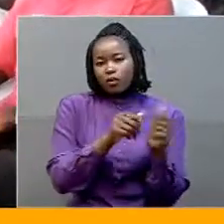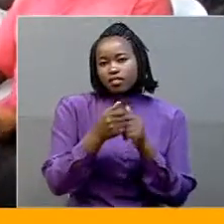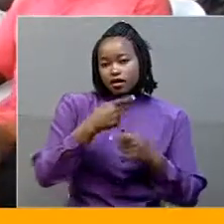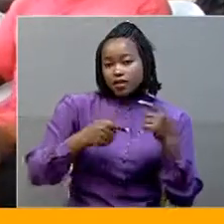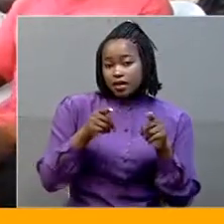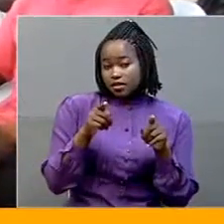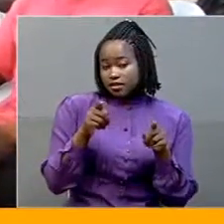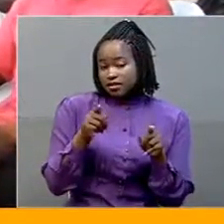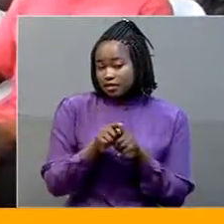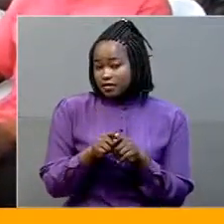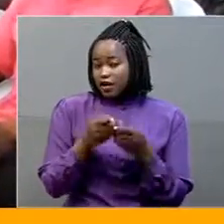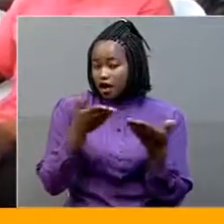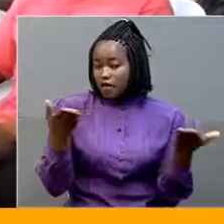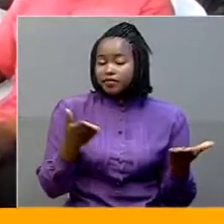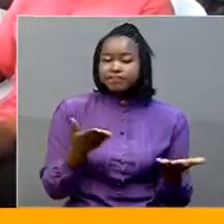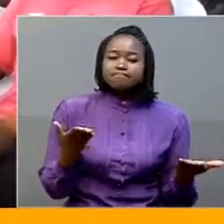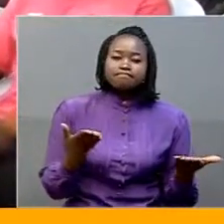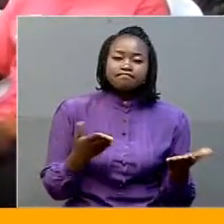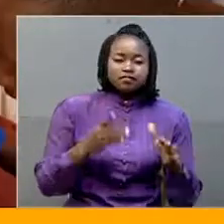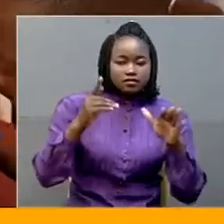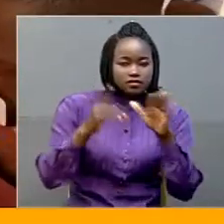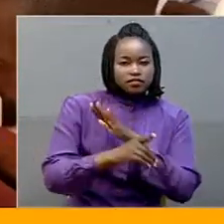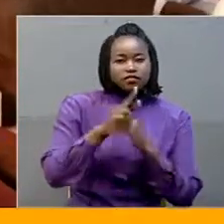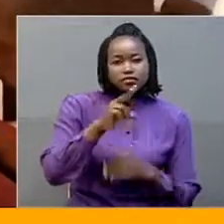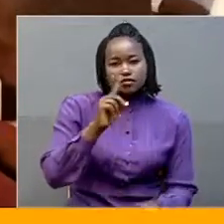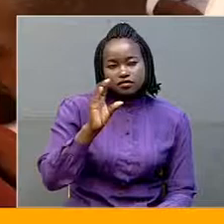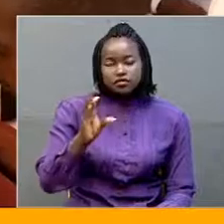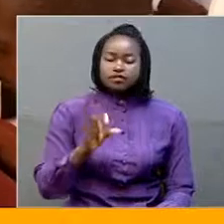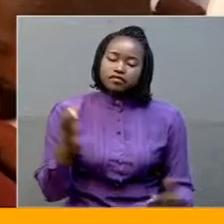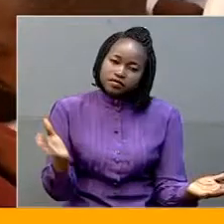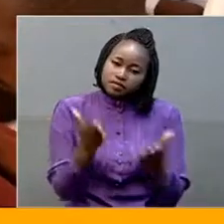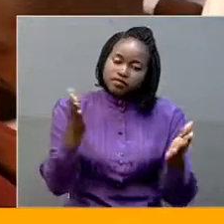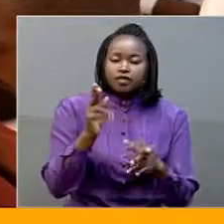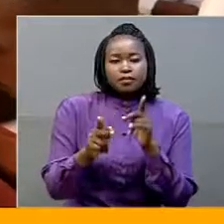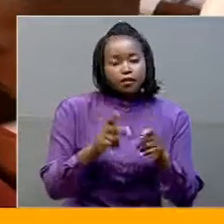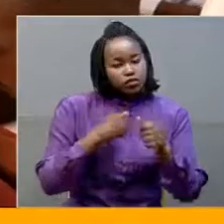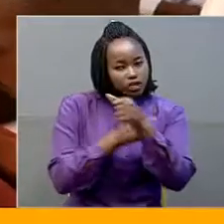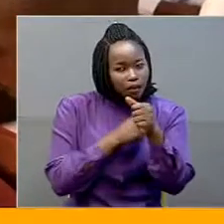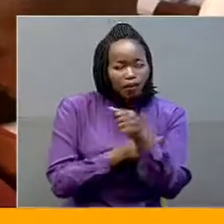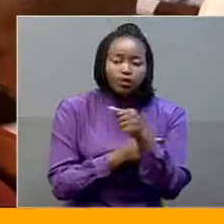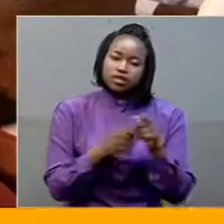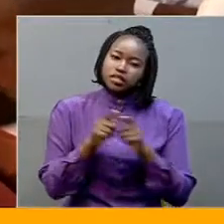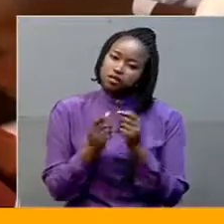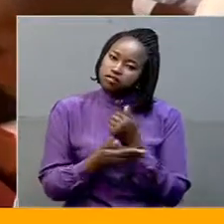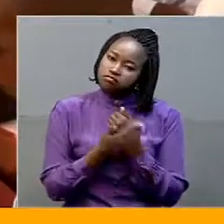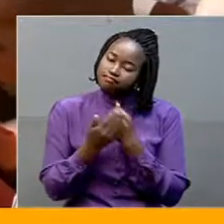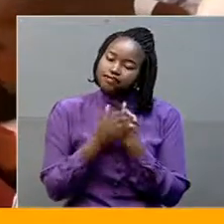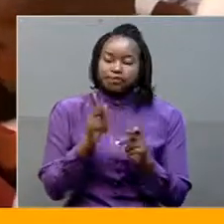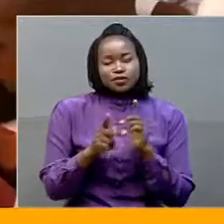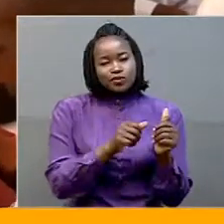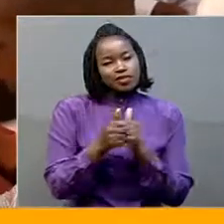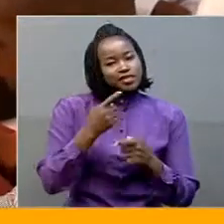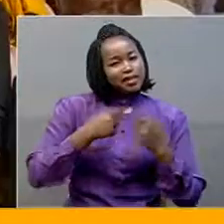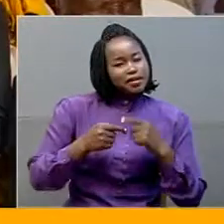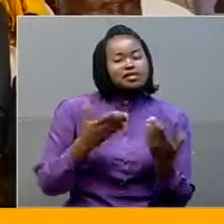Resident District Commissioner Kasese Aminadabu Muhindo encouraged the public to be supportive and favor persons with disabilities in